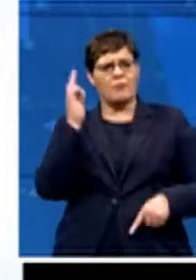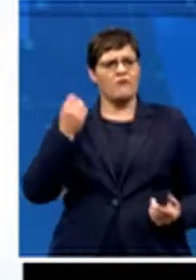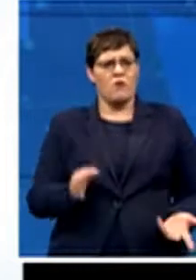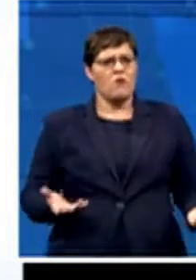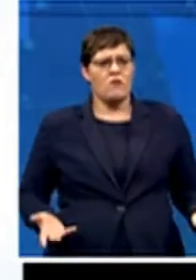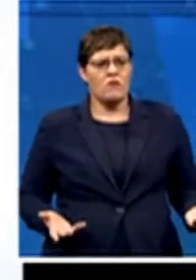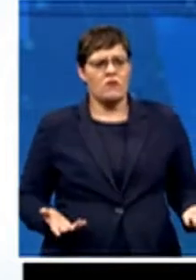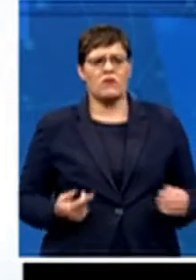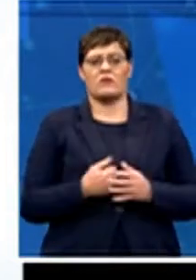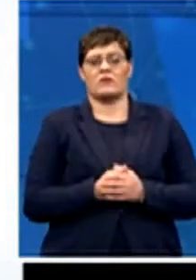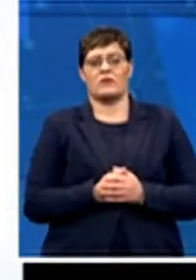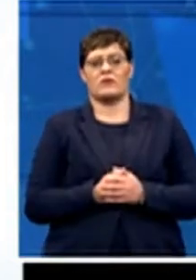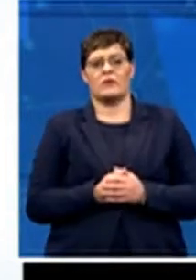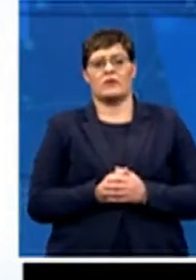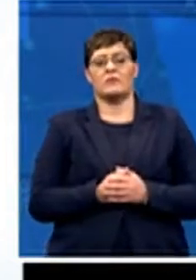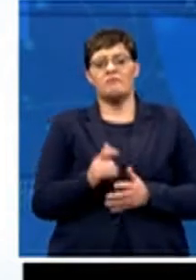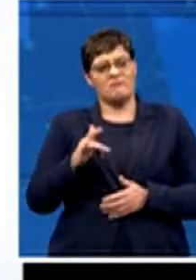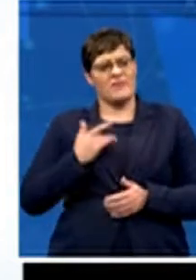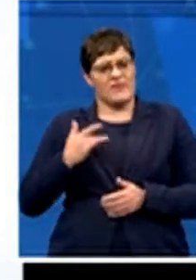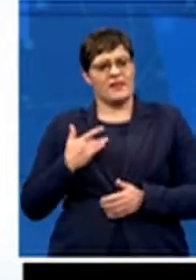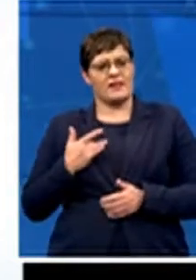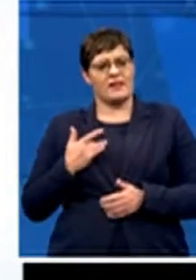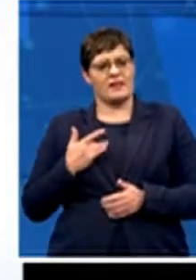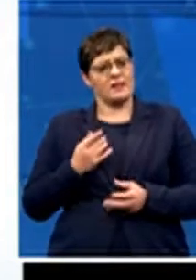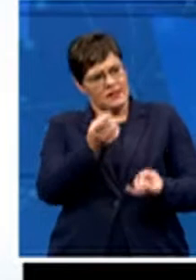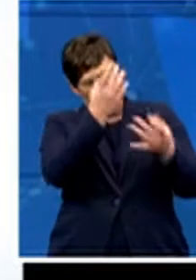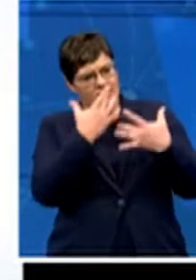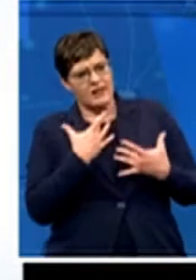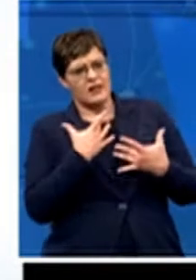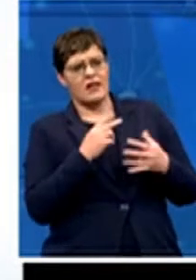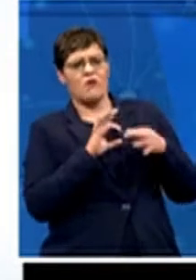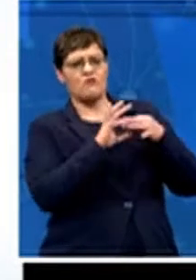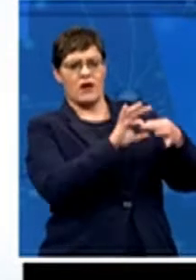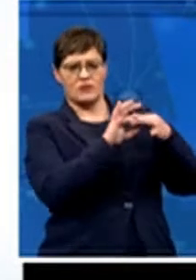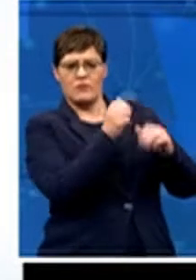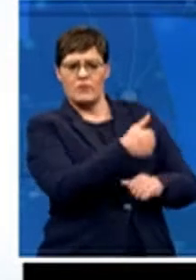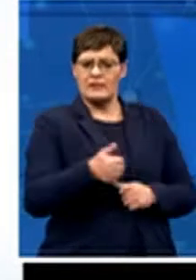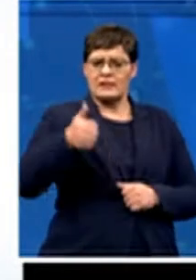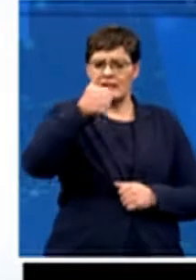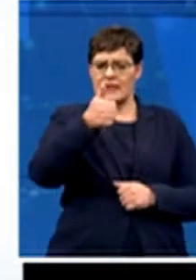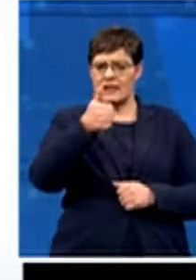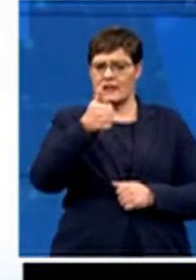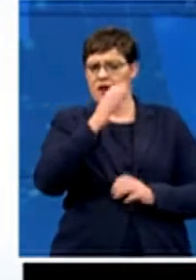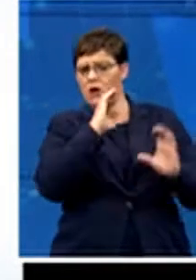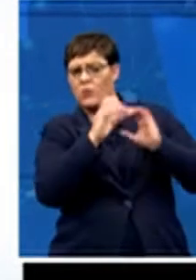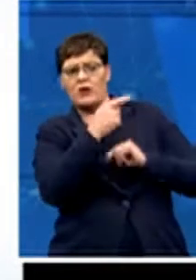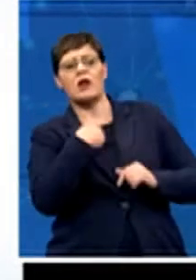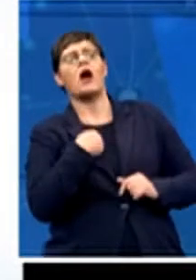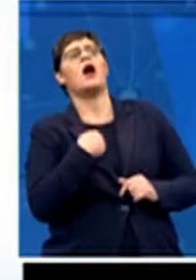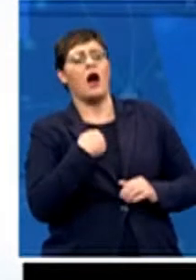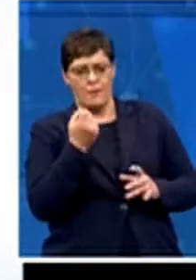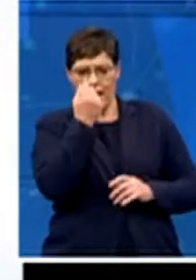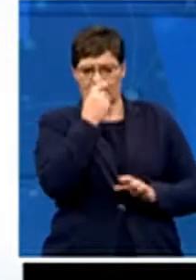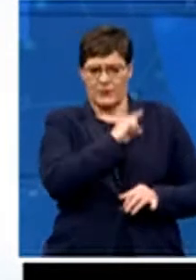felt that there needed to be better relationships with the senior things. And that because of the lack of these relationships, there had